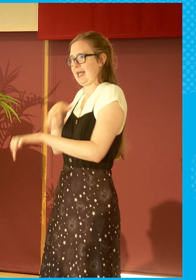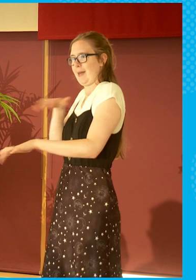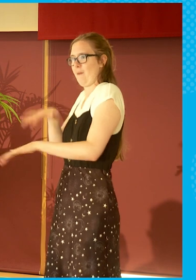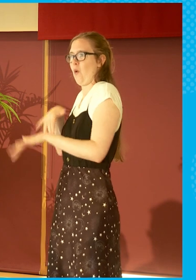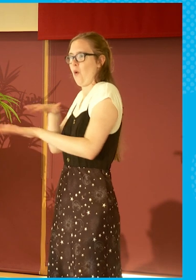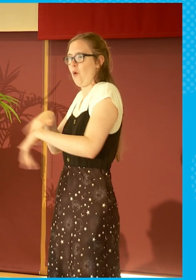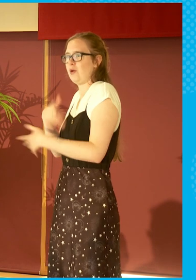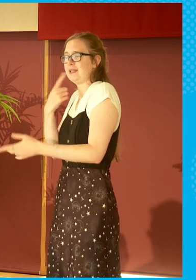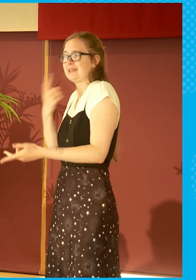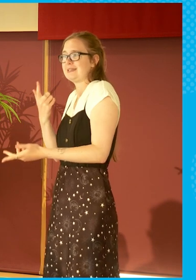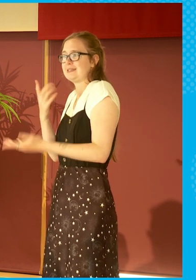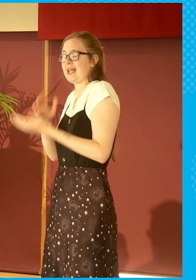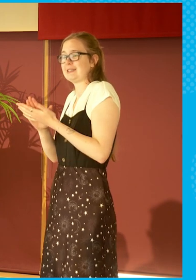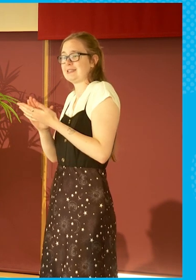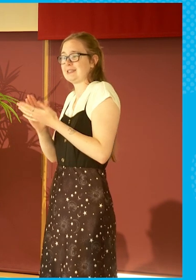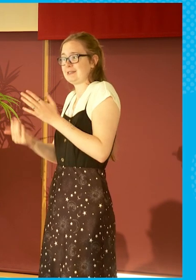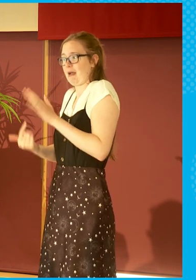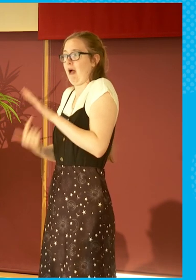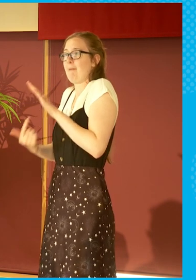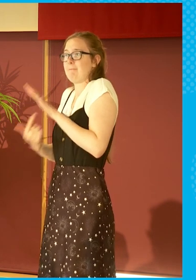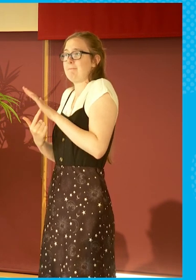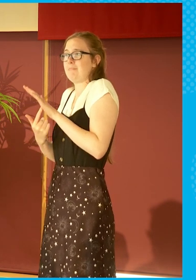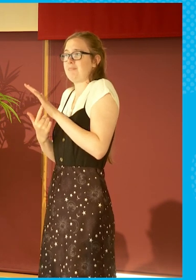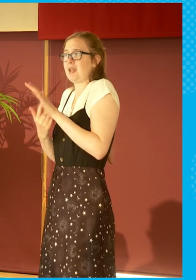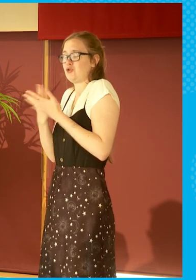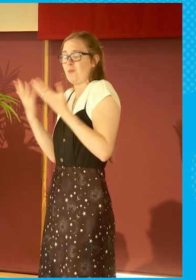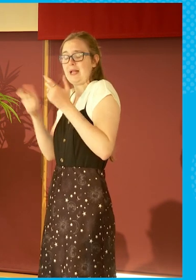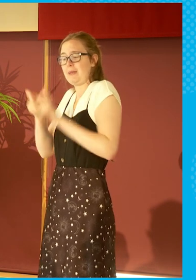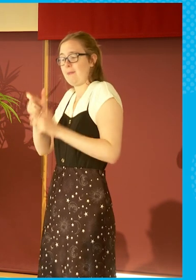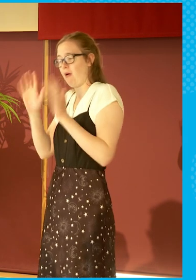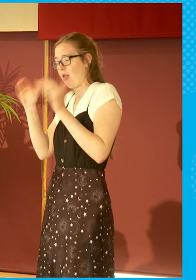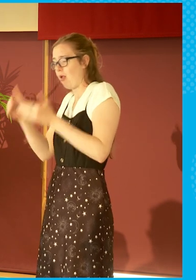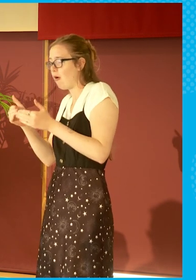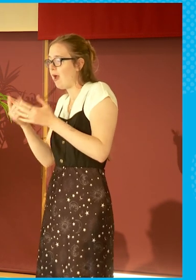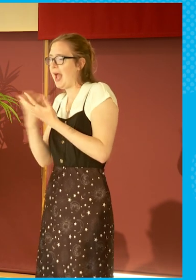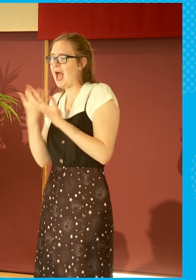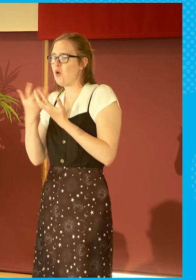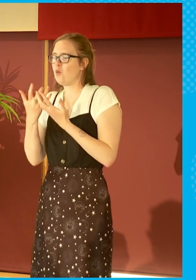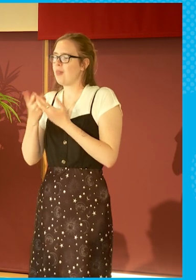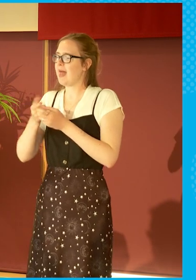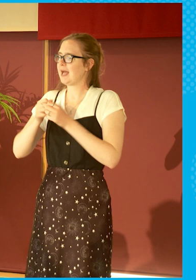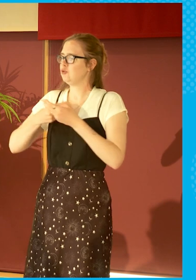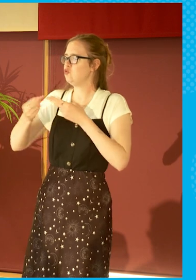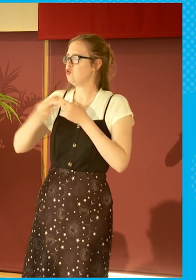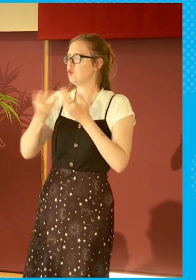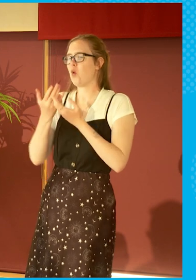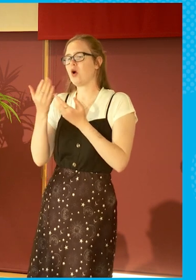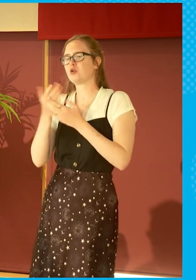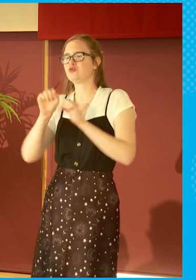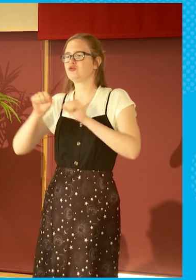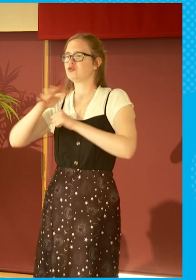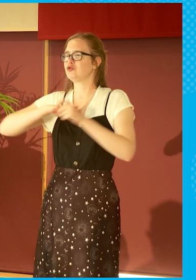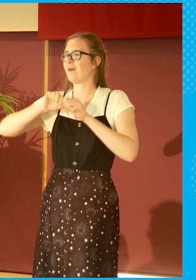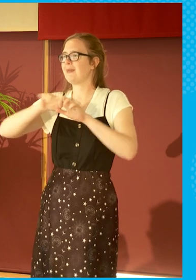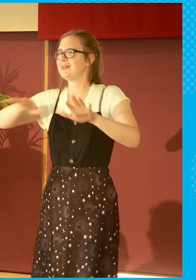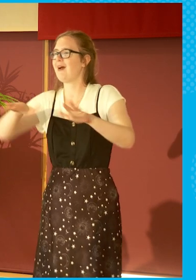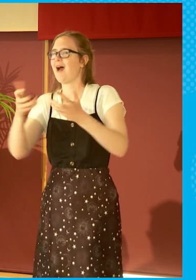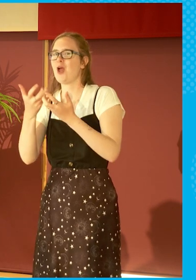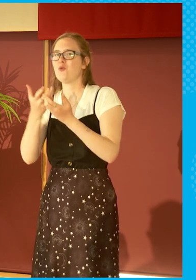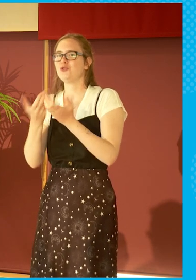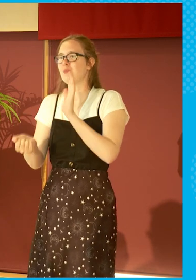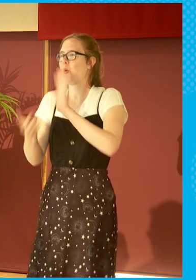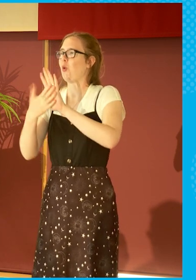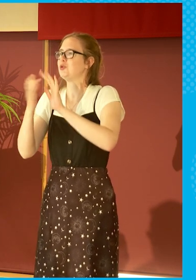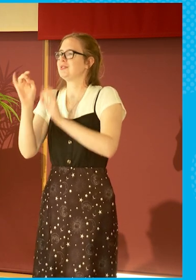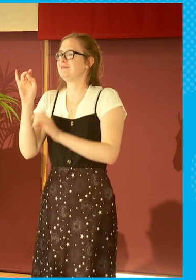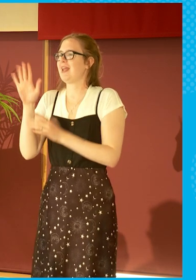the focus groups, on how will that play out on Instagram? How will that work on social media? And there is what I saw